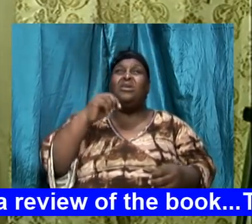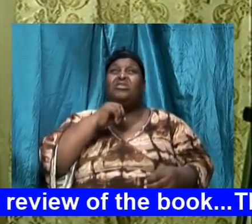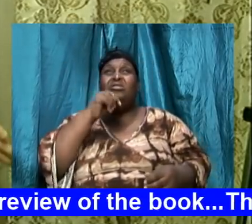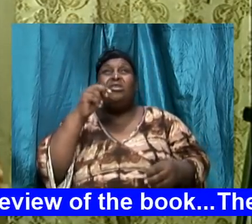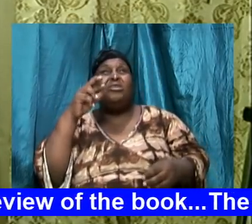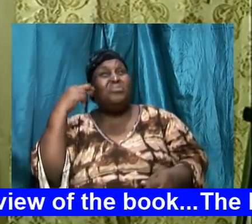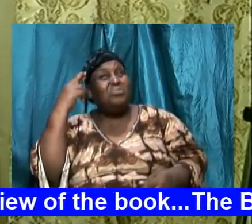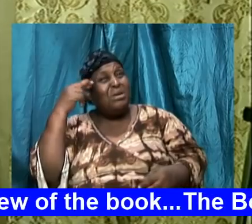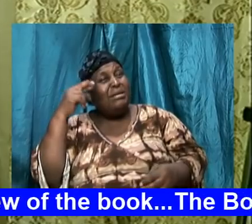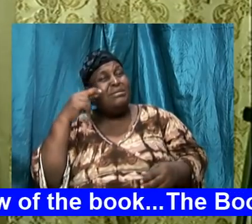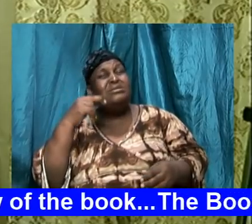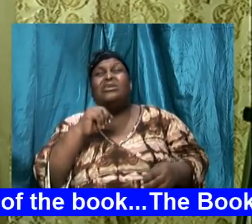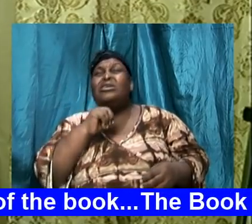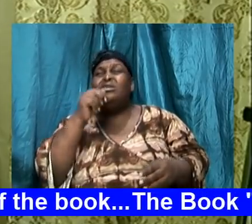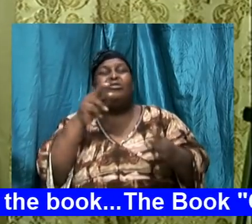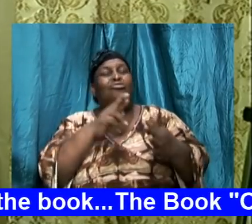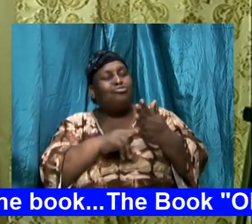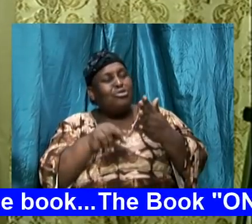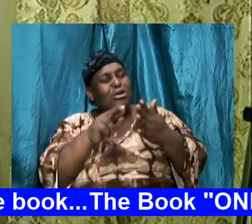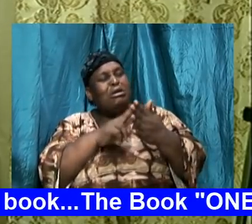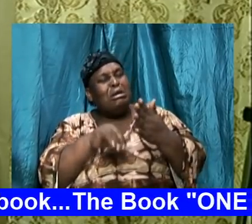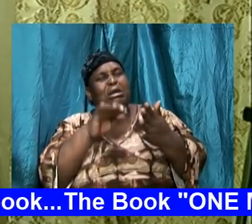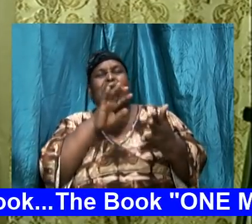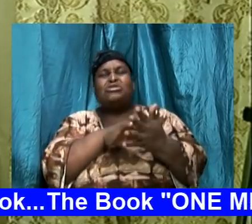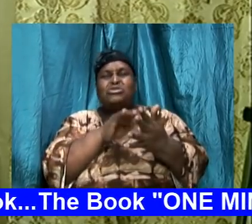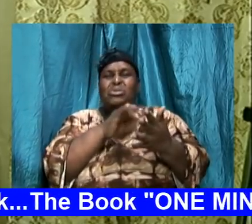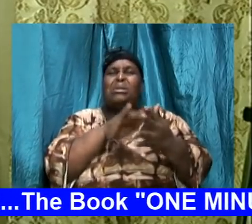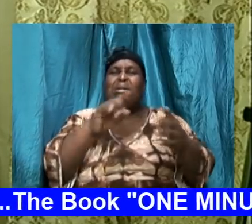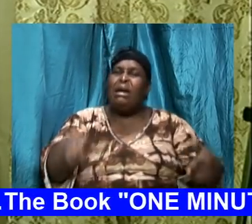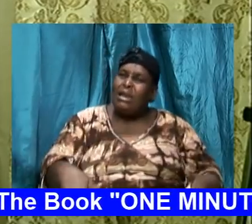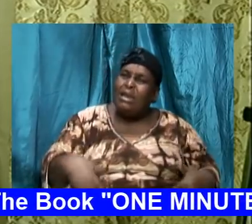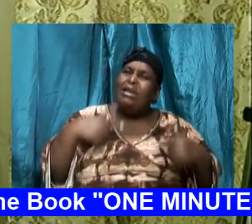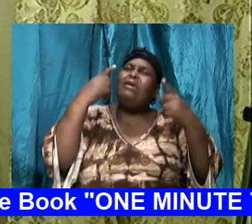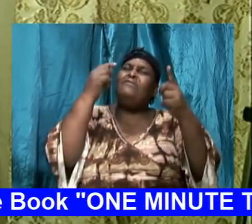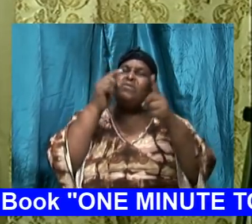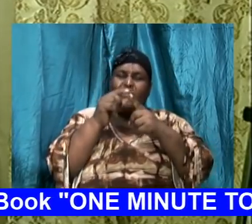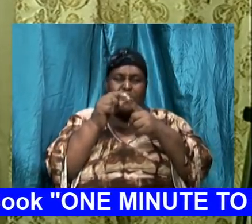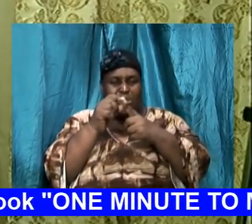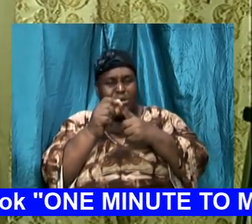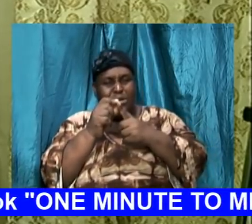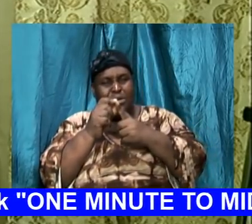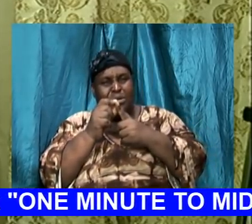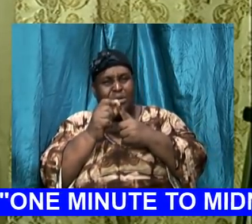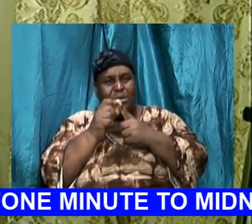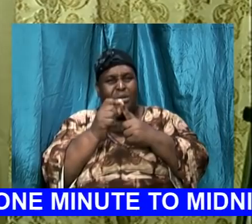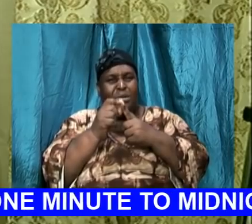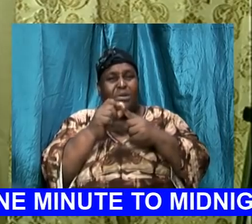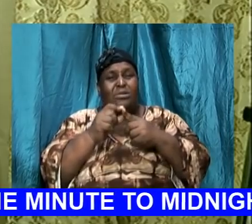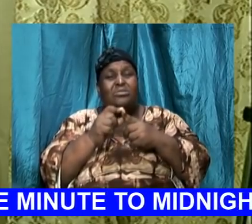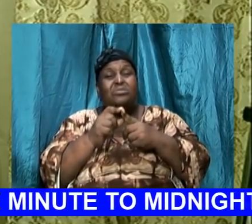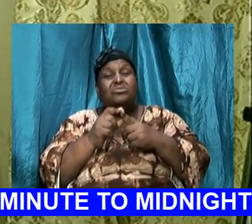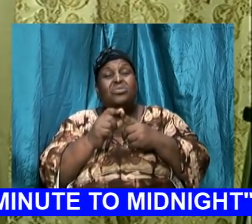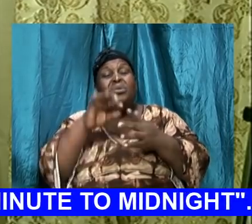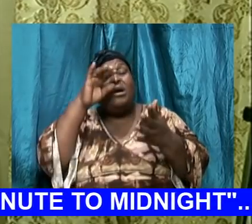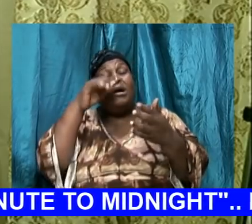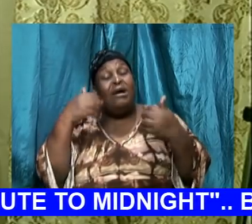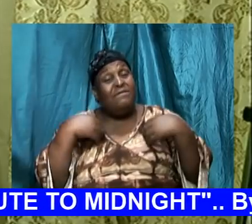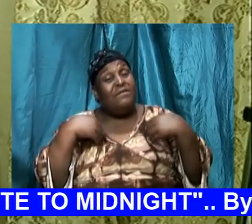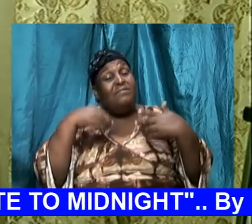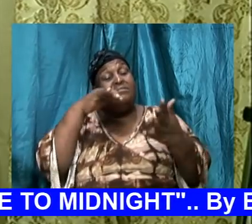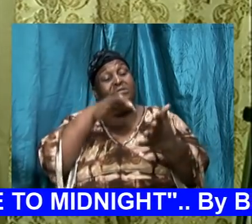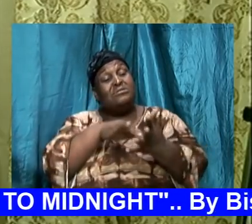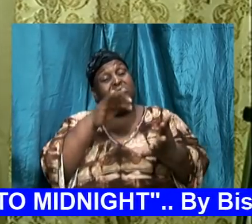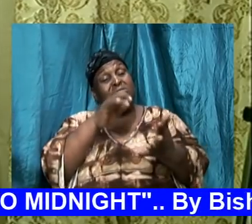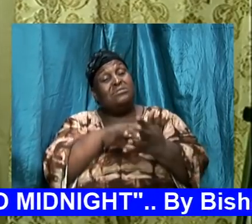walking in the world so we're going through these things so that we can be clear and we can see how and why God does